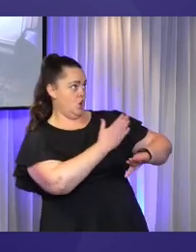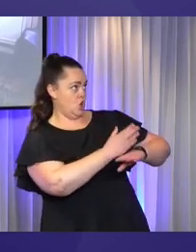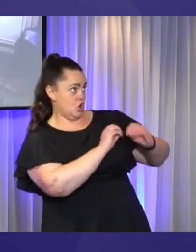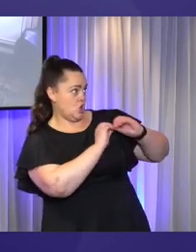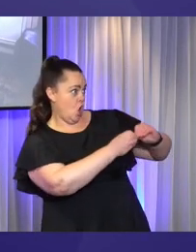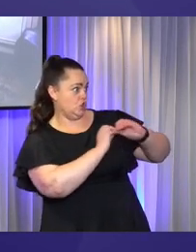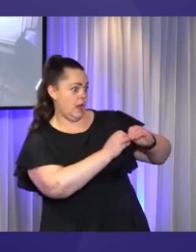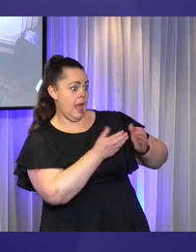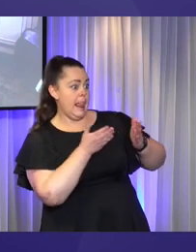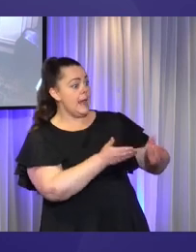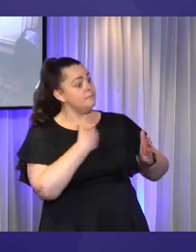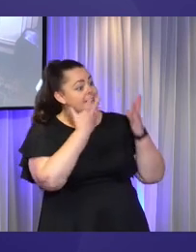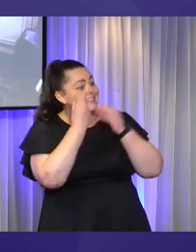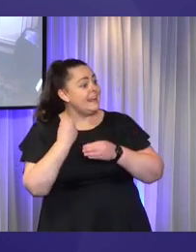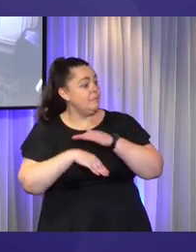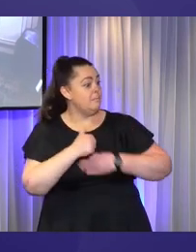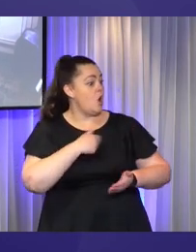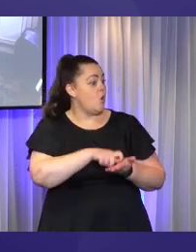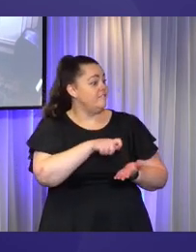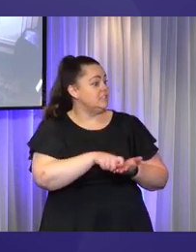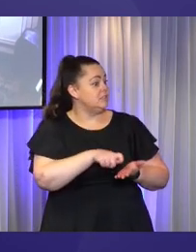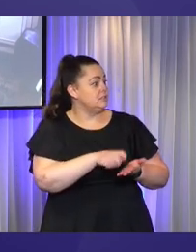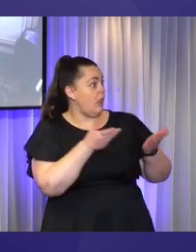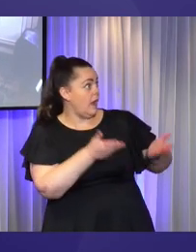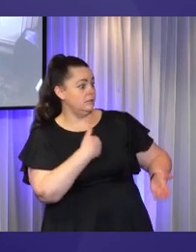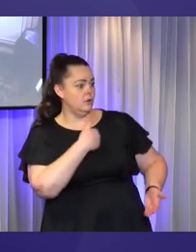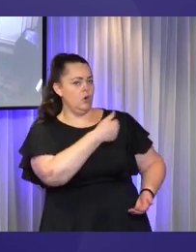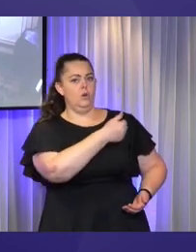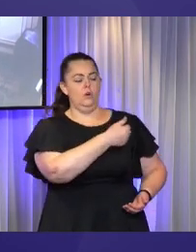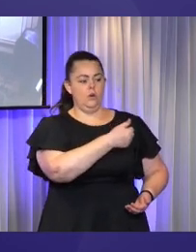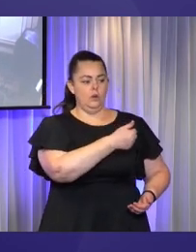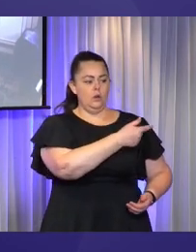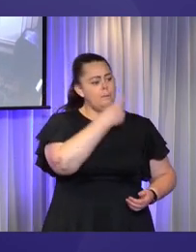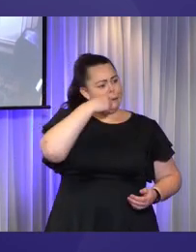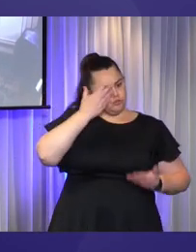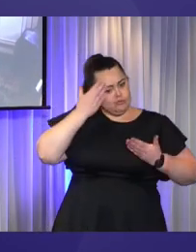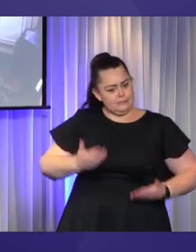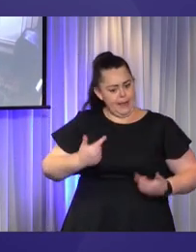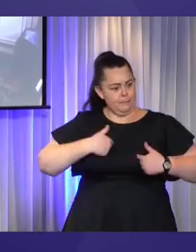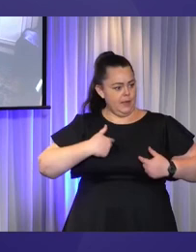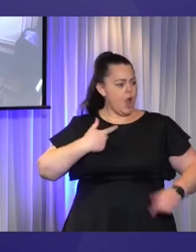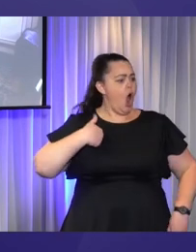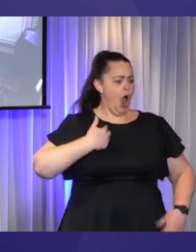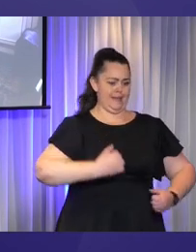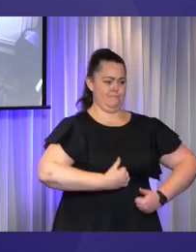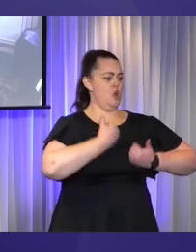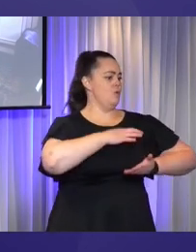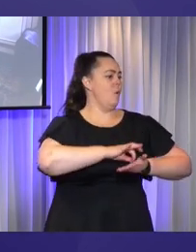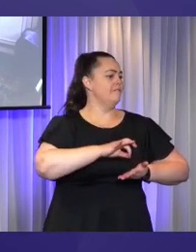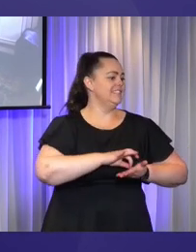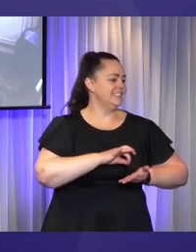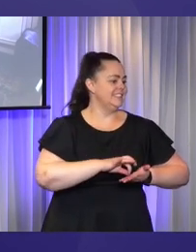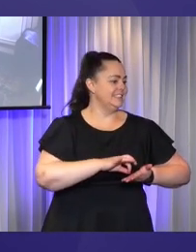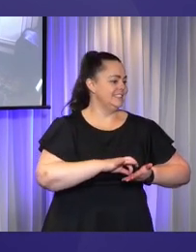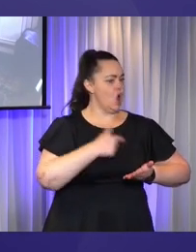office. I had an office to sleep in. I had a place people respected me. I was able to negotiate that workplace adjustment.